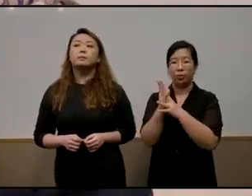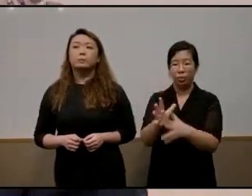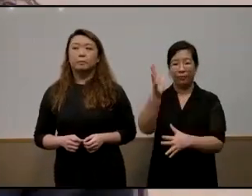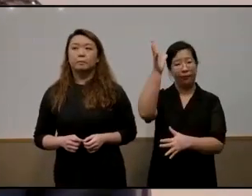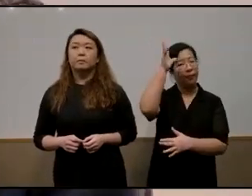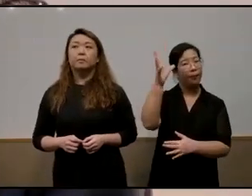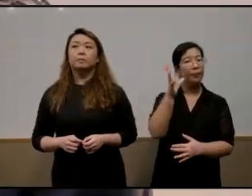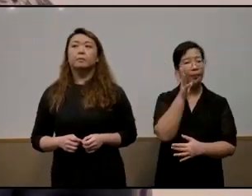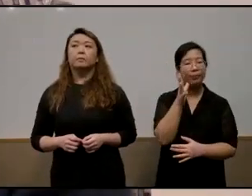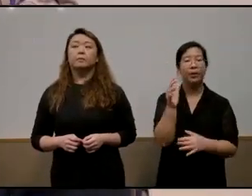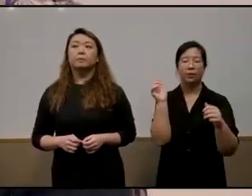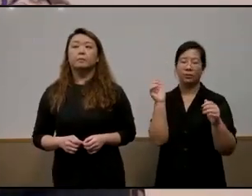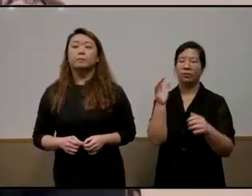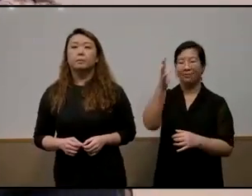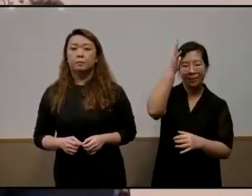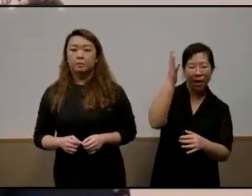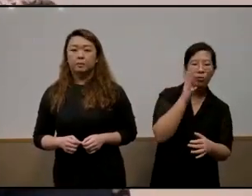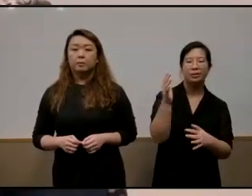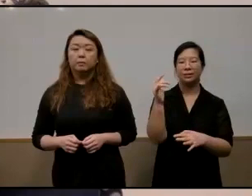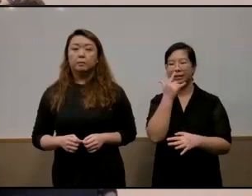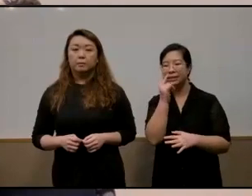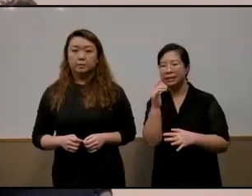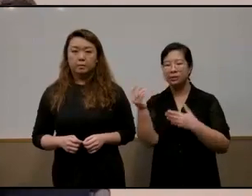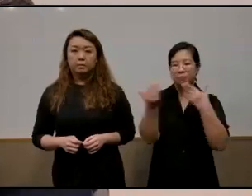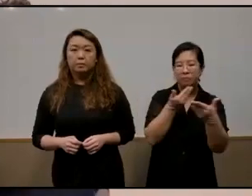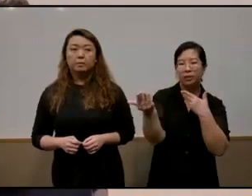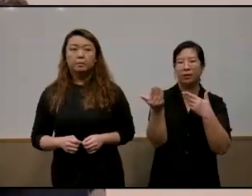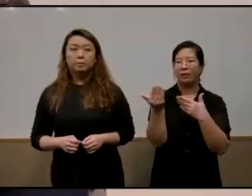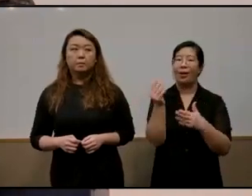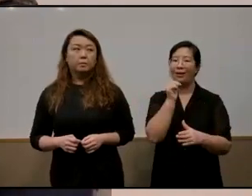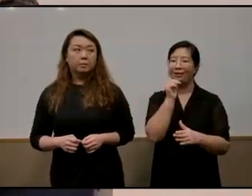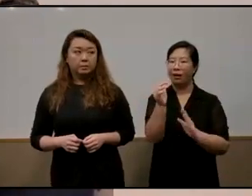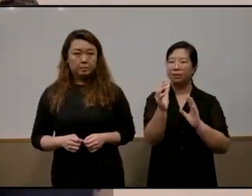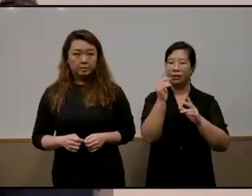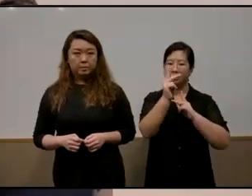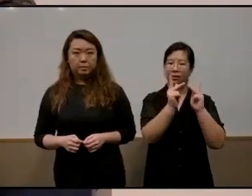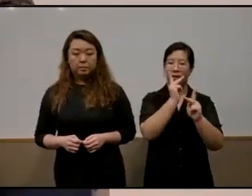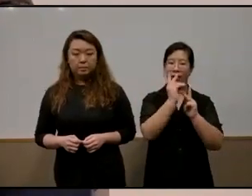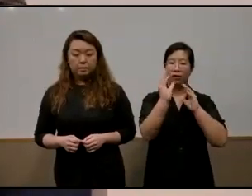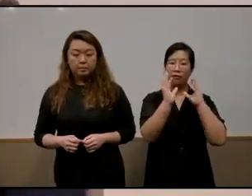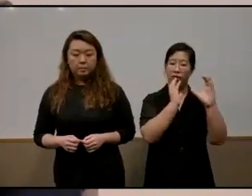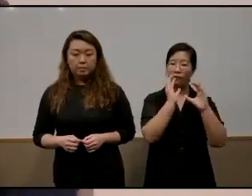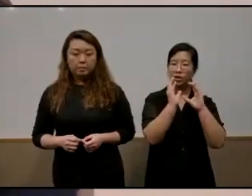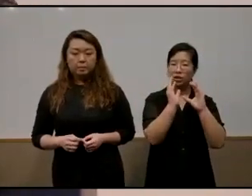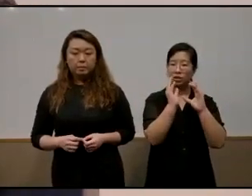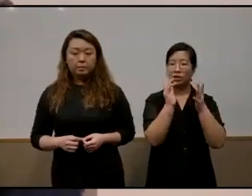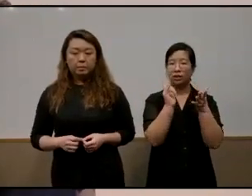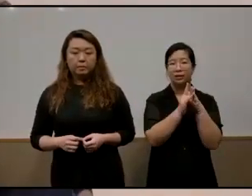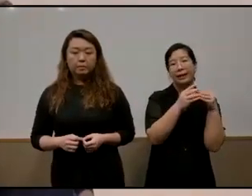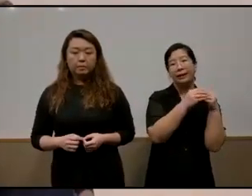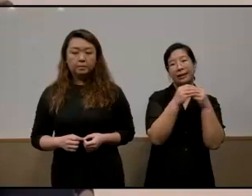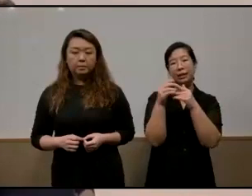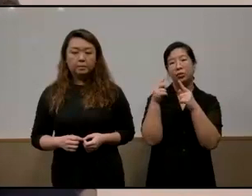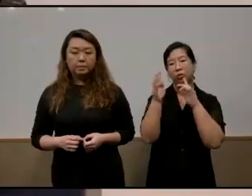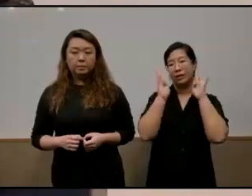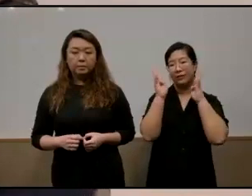with the children are not the conversations that you would say um lend itself to inventive thinking and critical